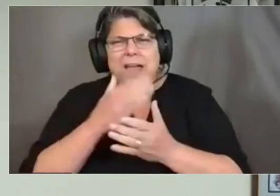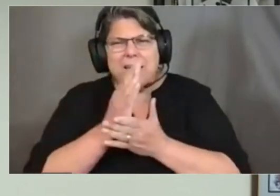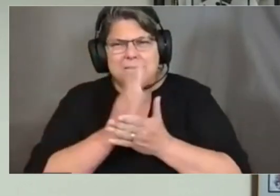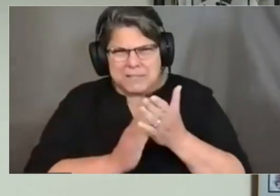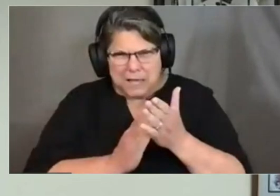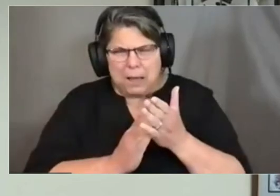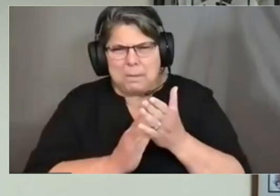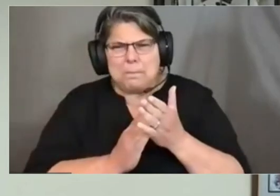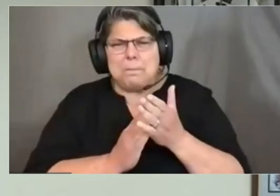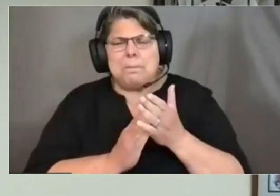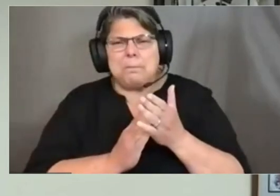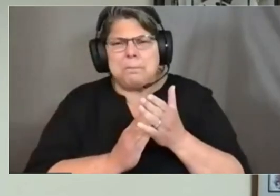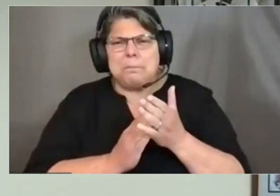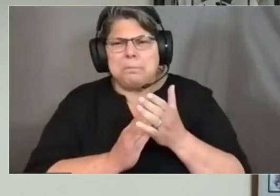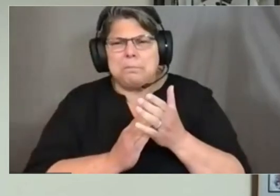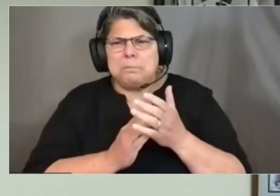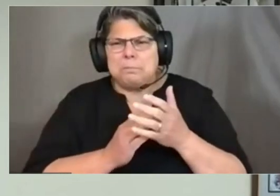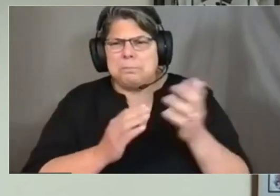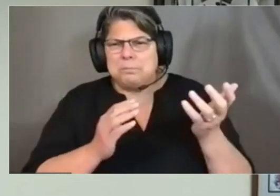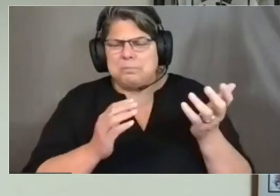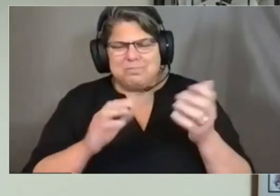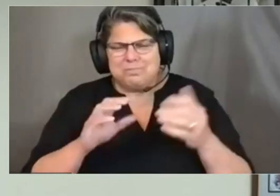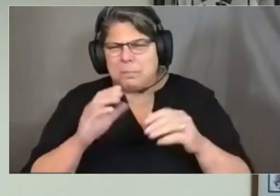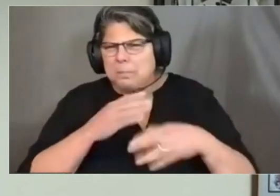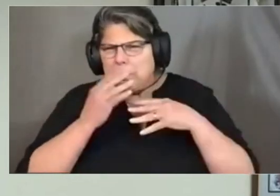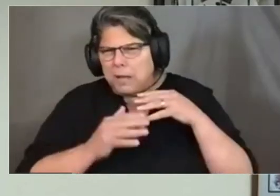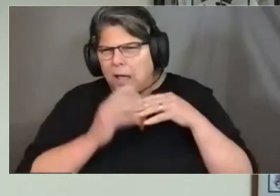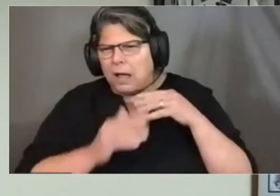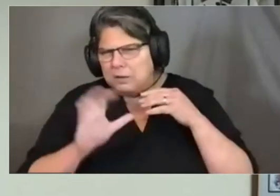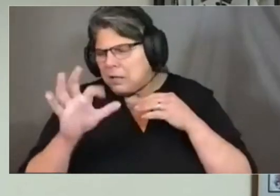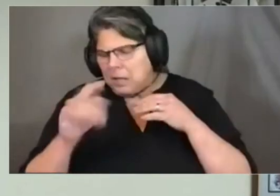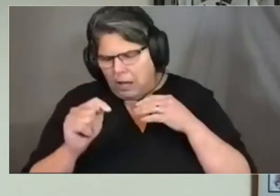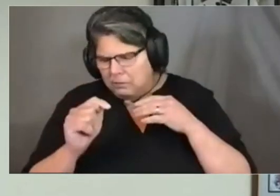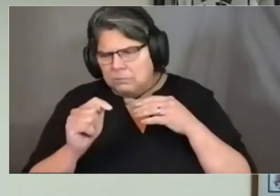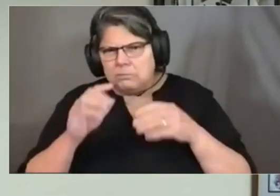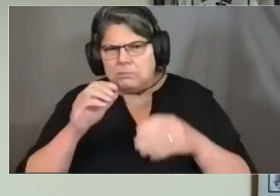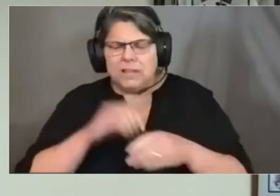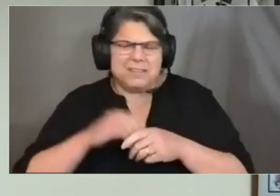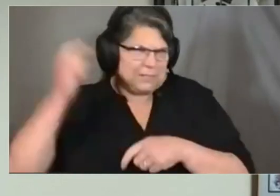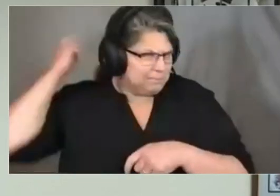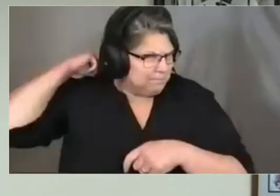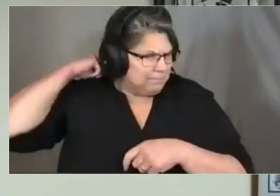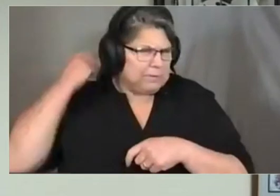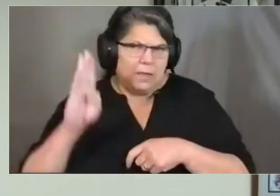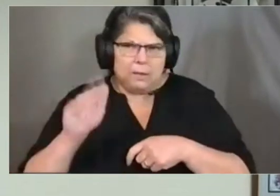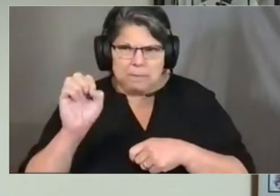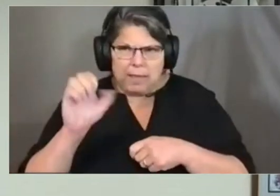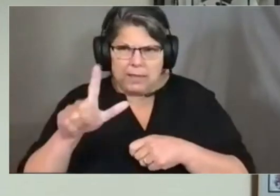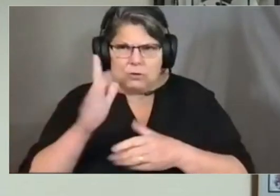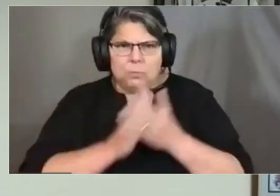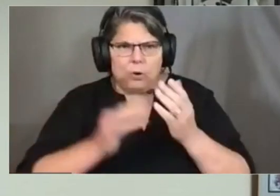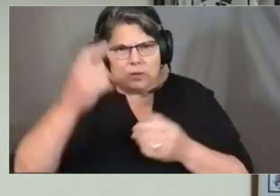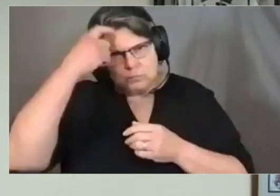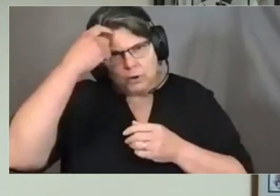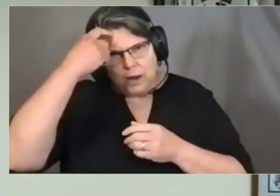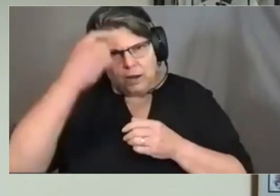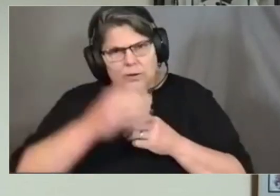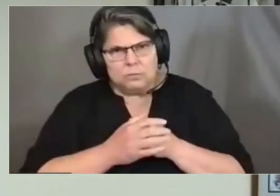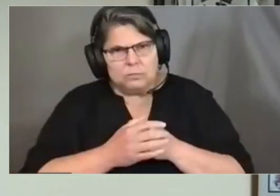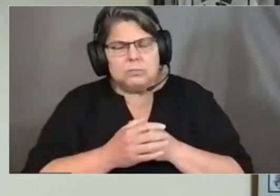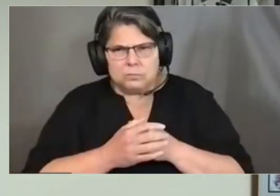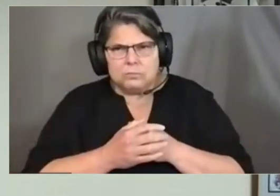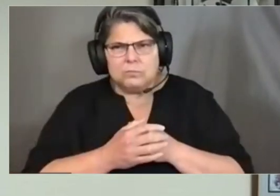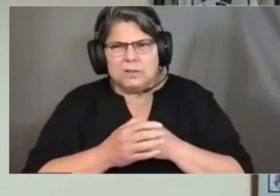venous thrombosis. That's a clot in the basilar artery of the brain. This is an unusual type of stroke.